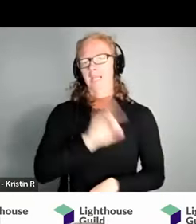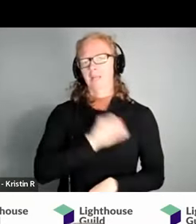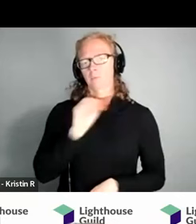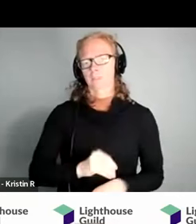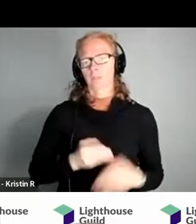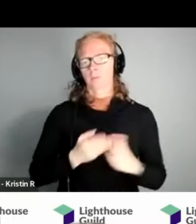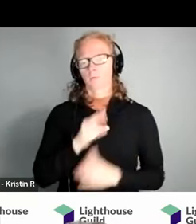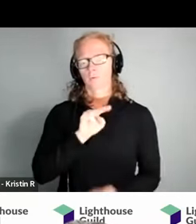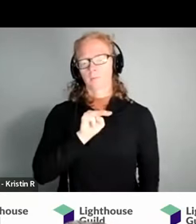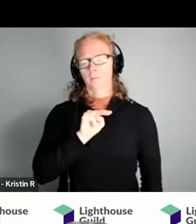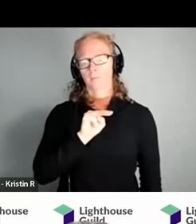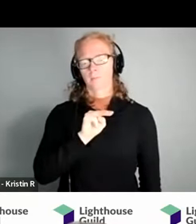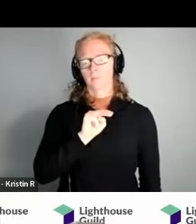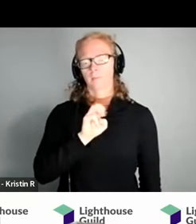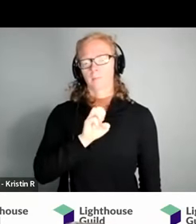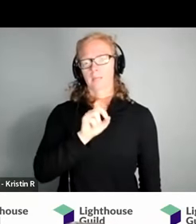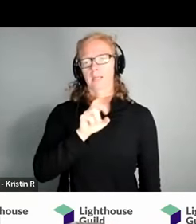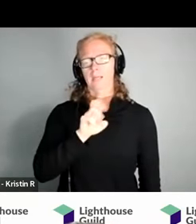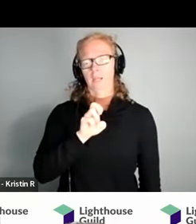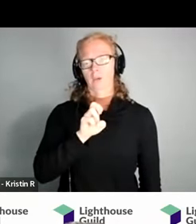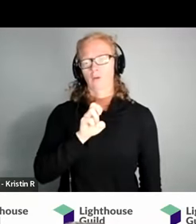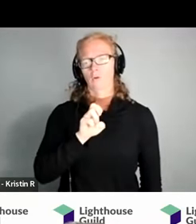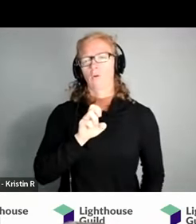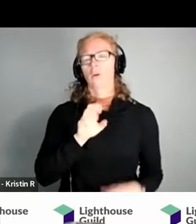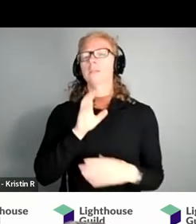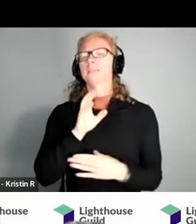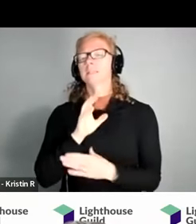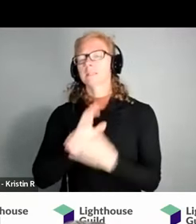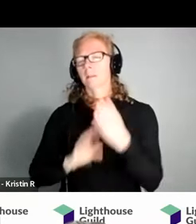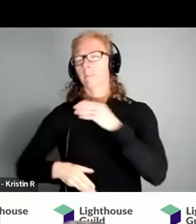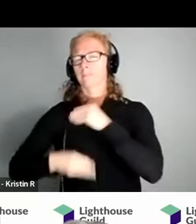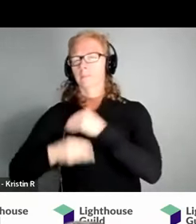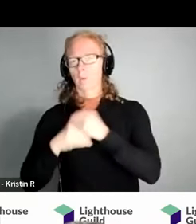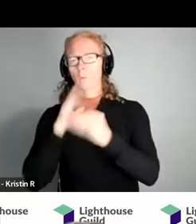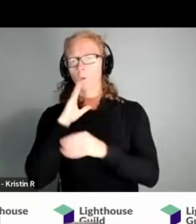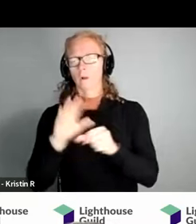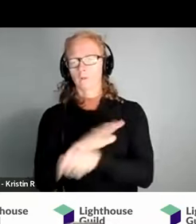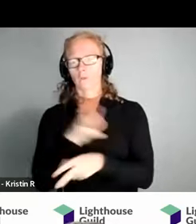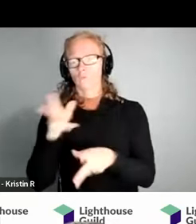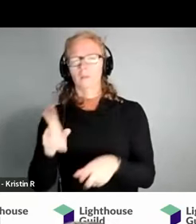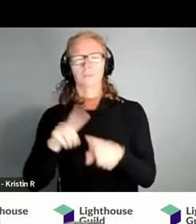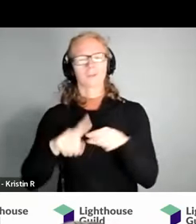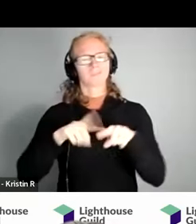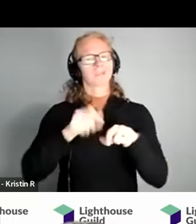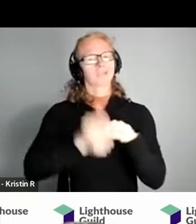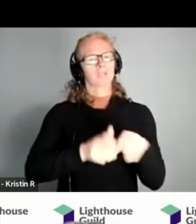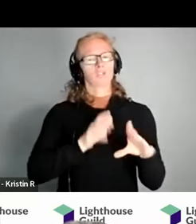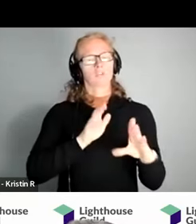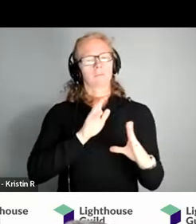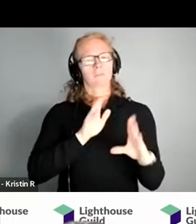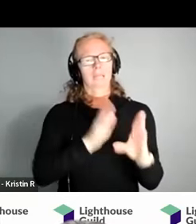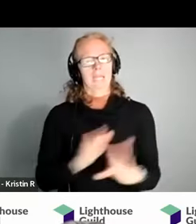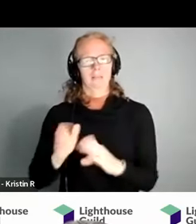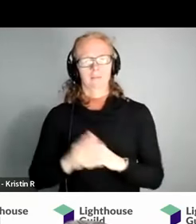by medicare sometimes the supplemental will cover some of the rest of it sometimes it depends on the plans and also sometimes